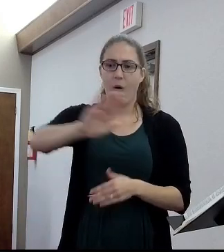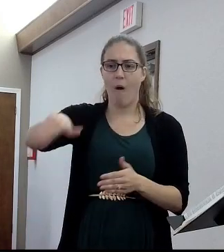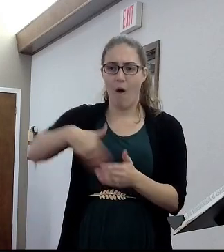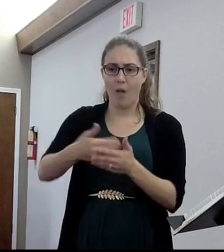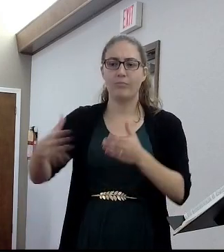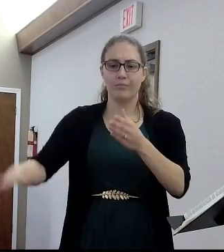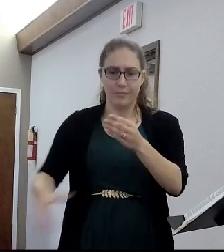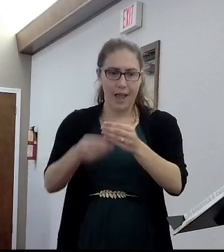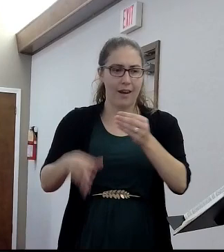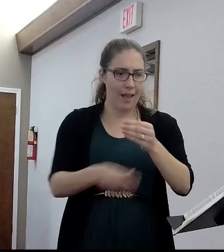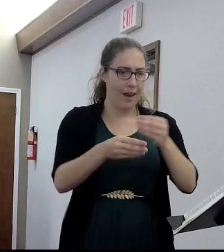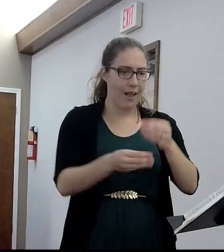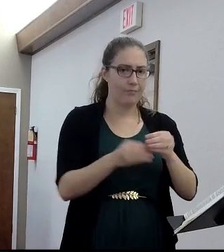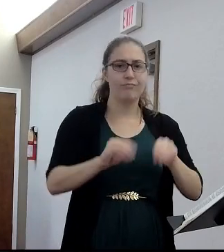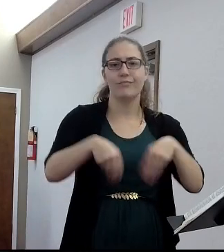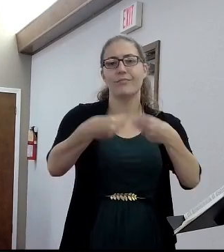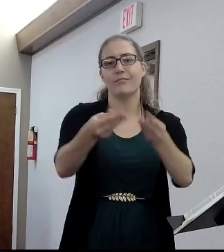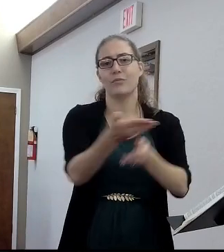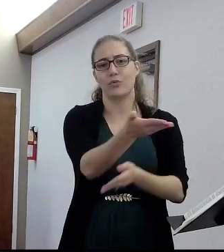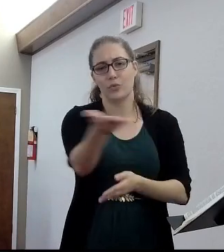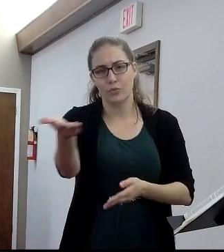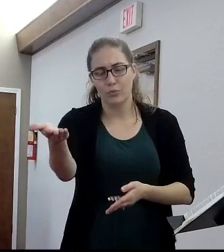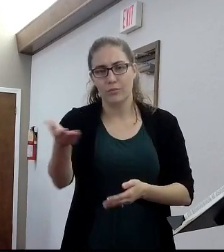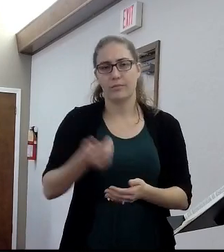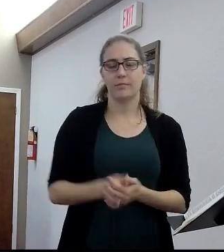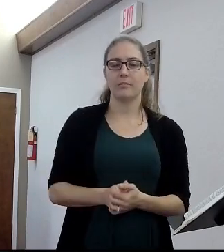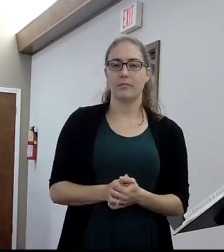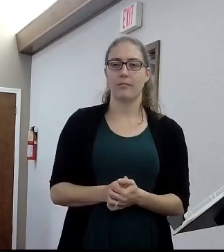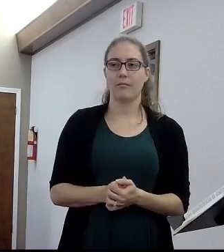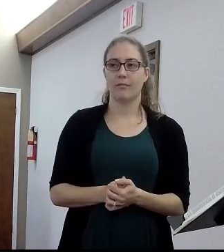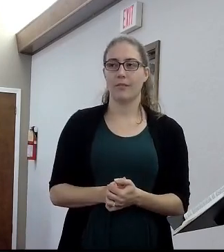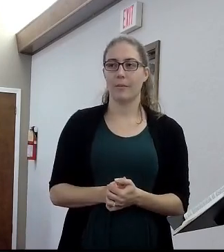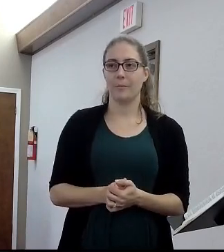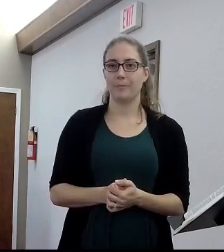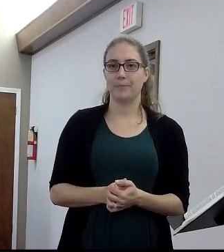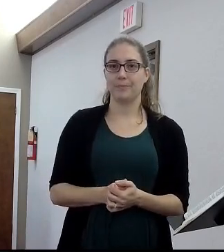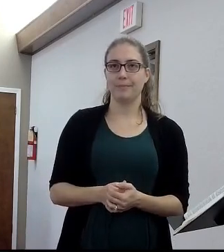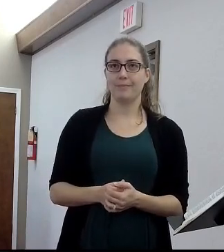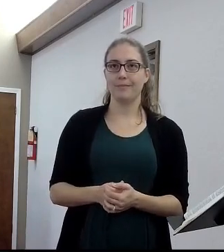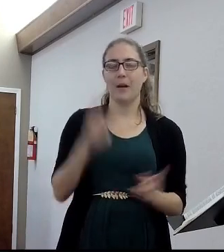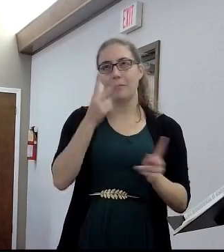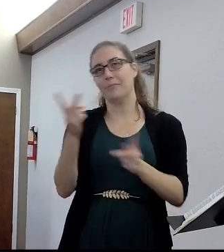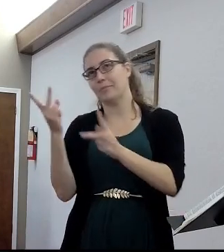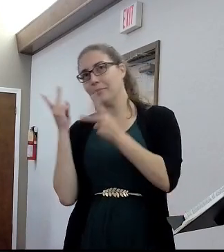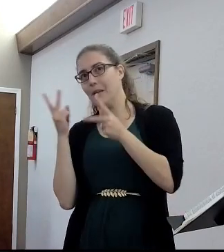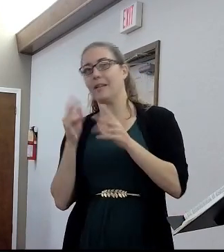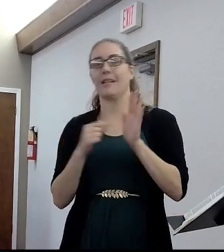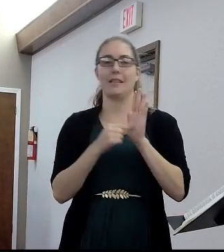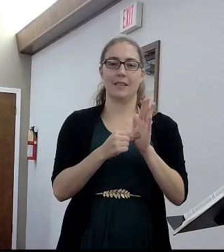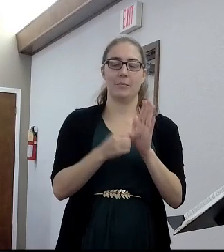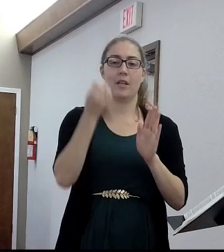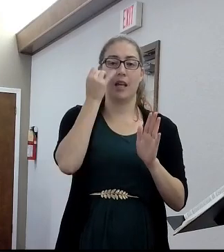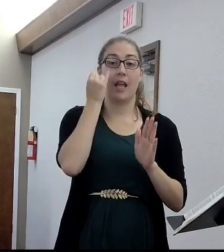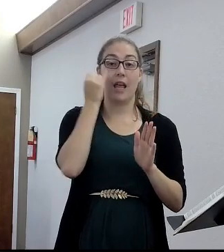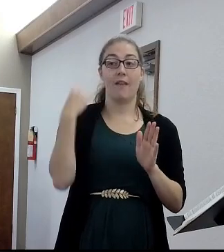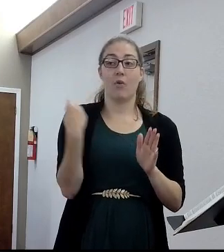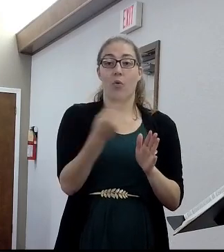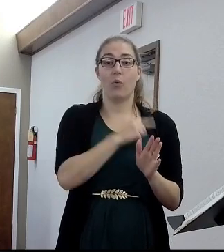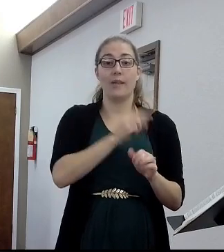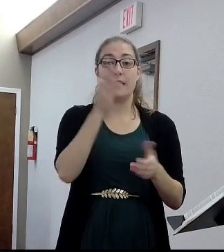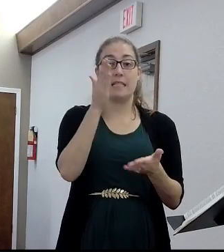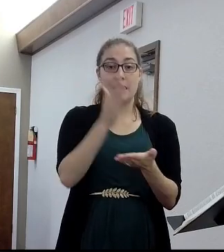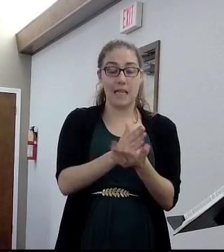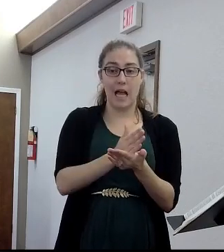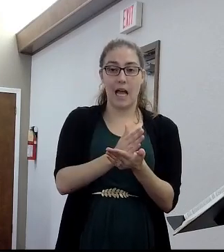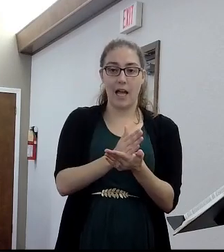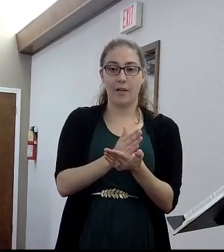you will not fear what man shall do unto me. So remember, let's go back to our example and then we'll move on from this text, okay? If we stop being so materialistic, and